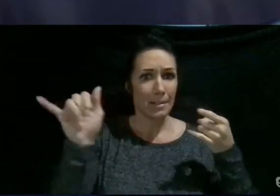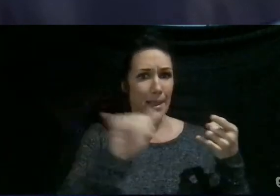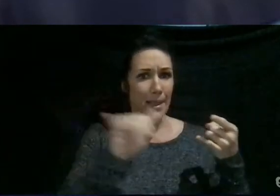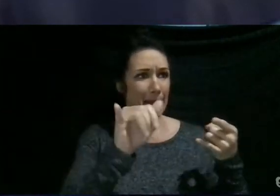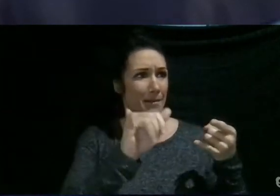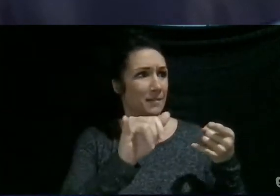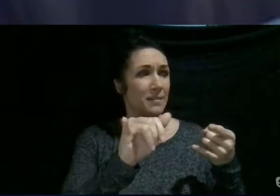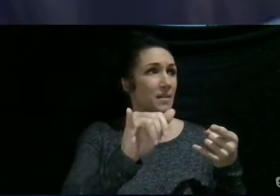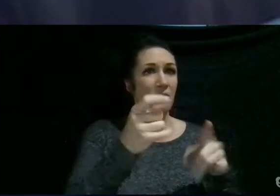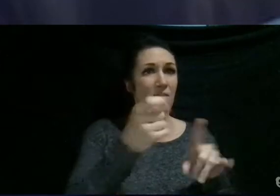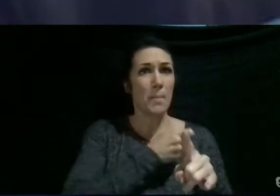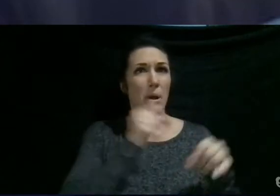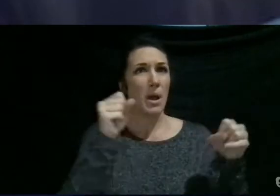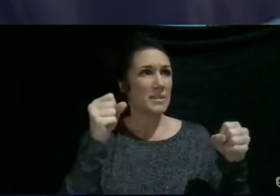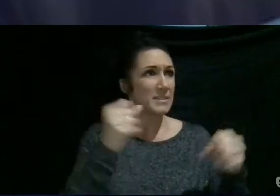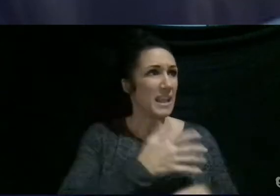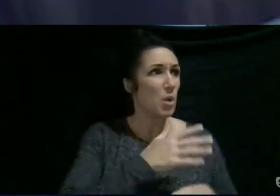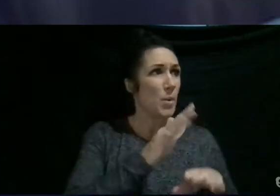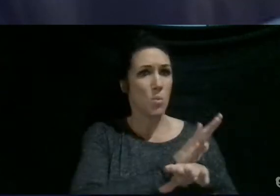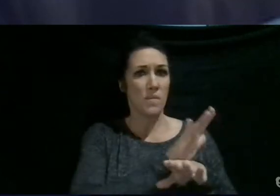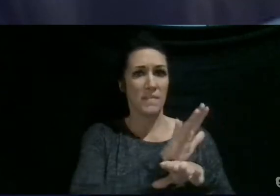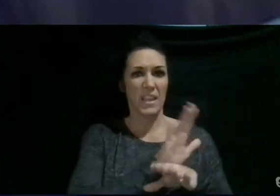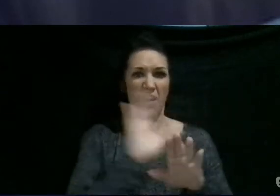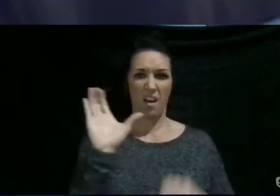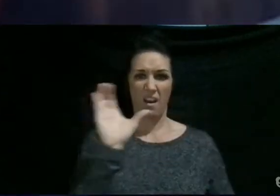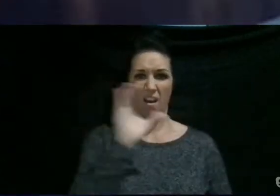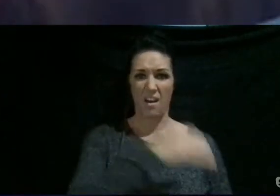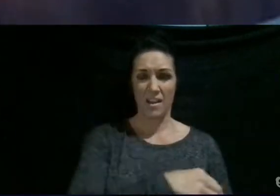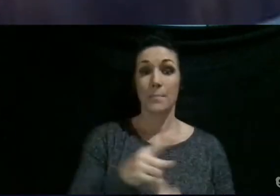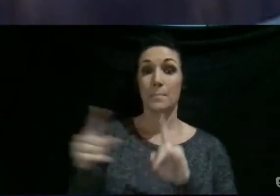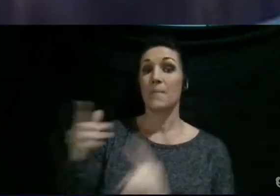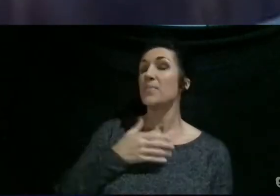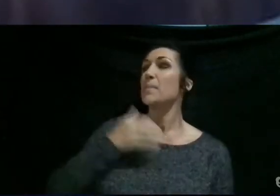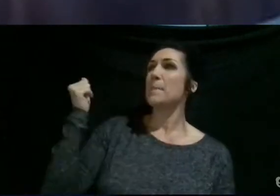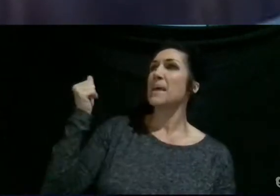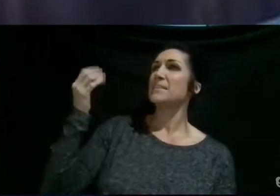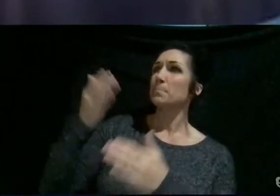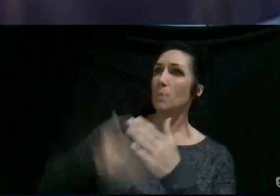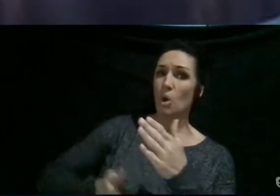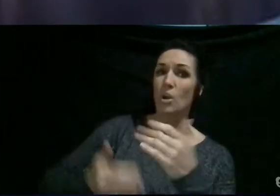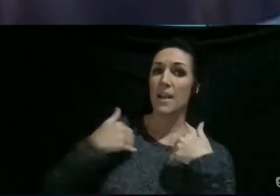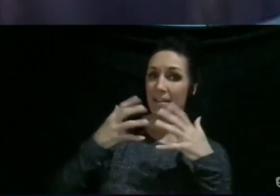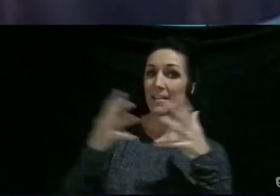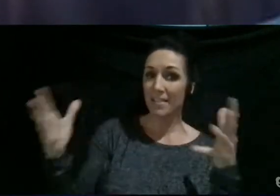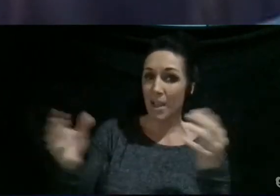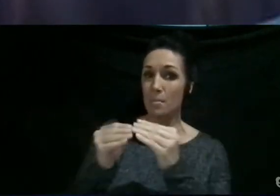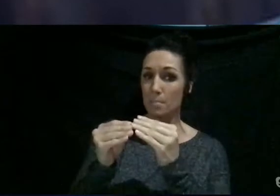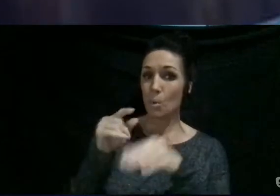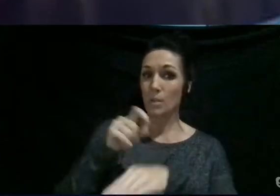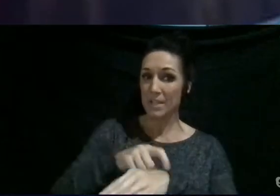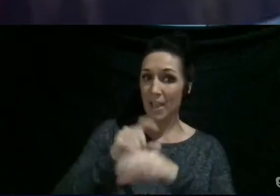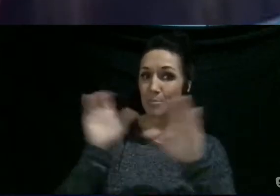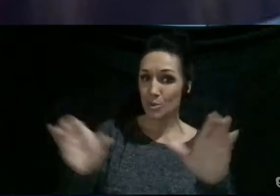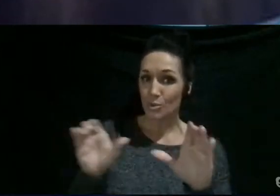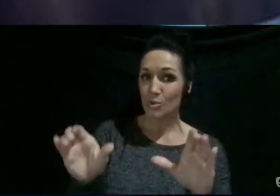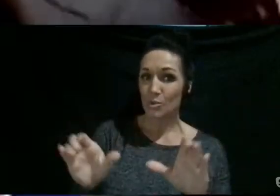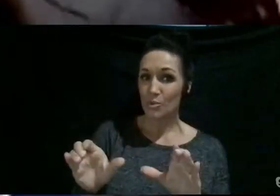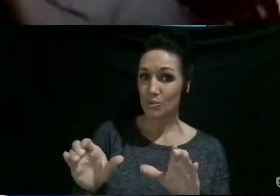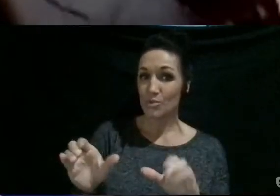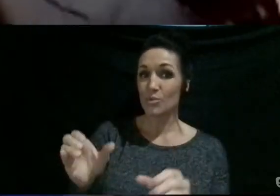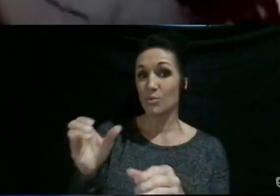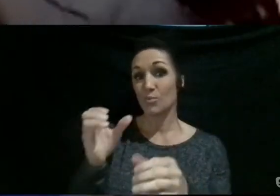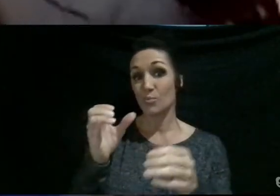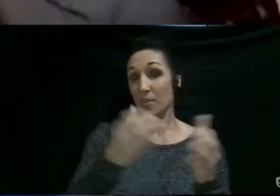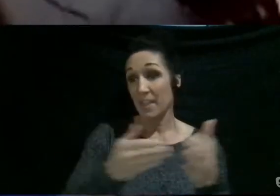something. It was odd. And a good part about this summer, I had a lot more time to do stuff that I normally wanted to do.